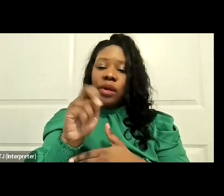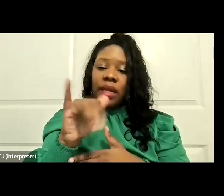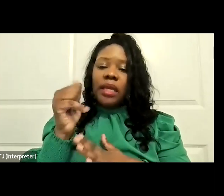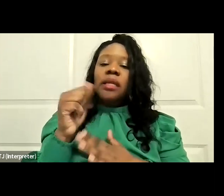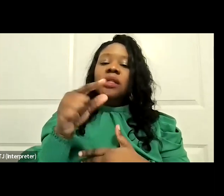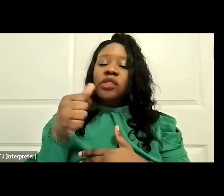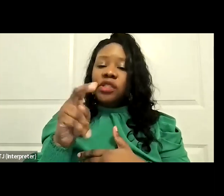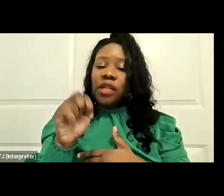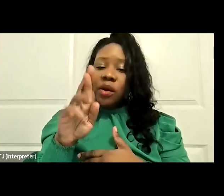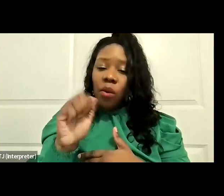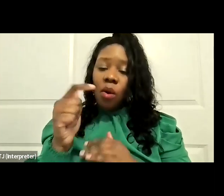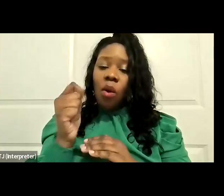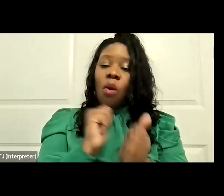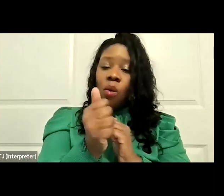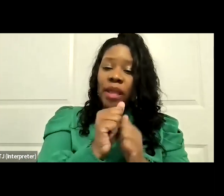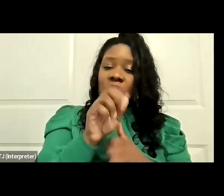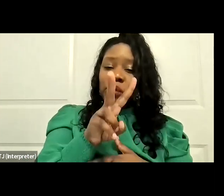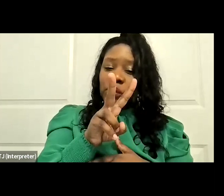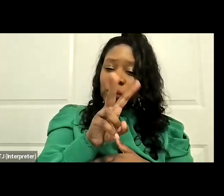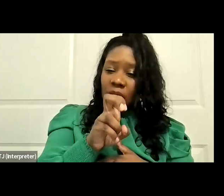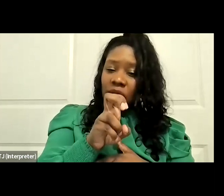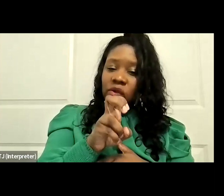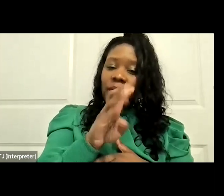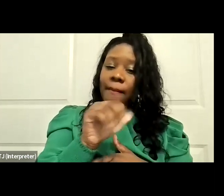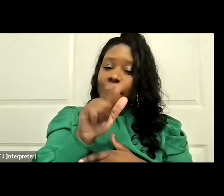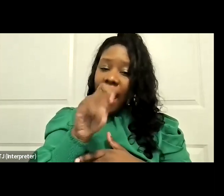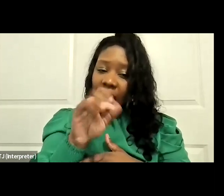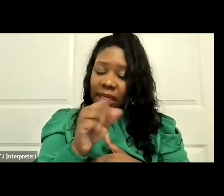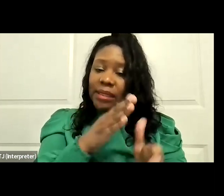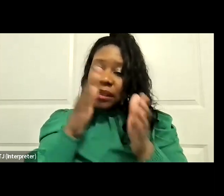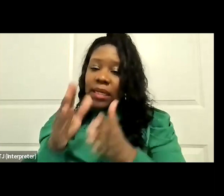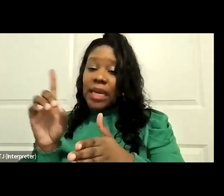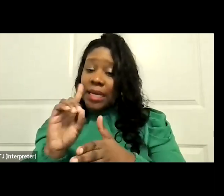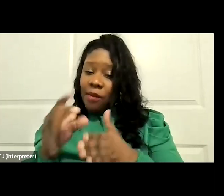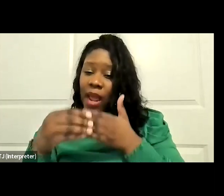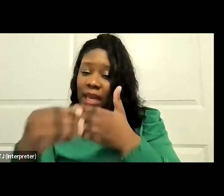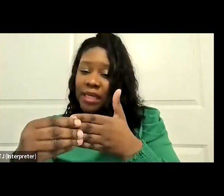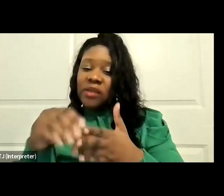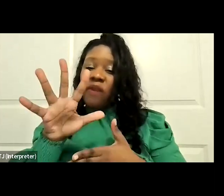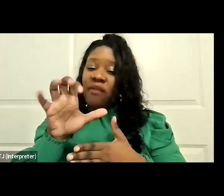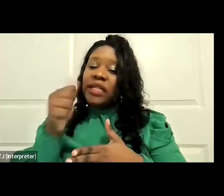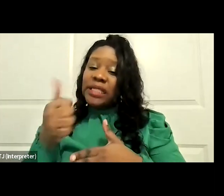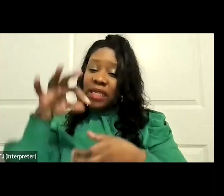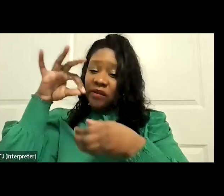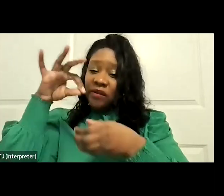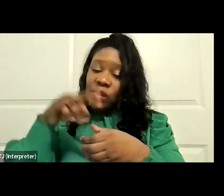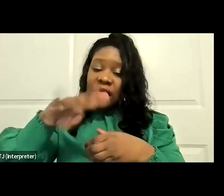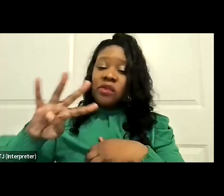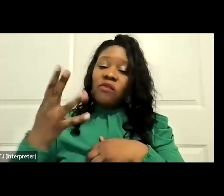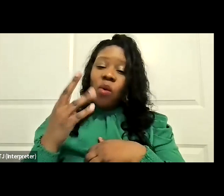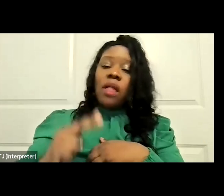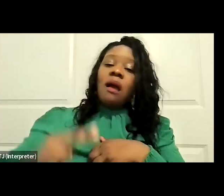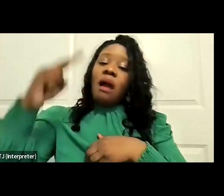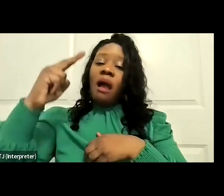is the Democratic candidate leads by 510 votes. This was the fourth highest turnout